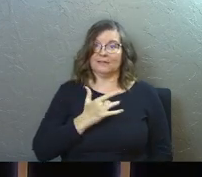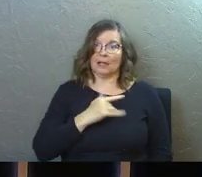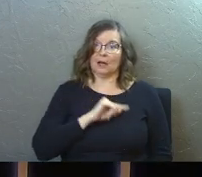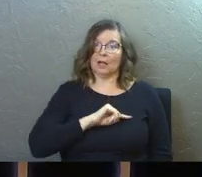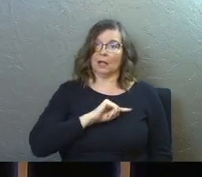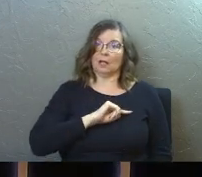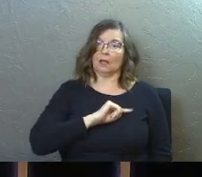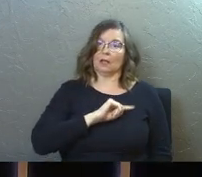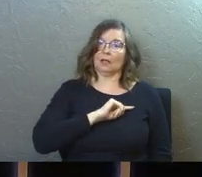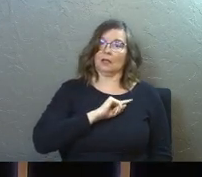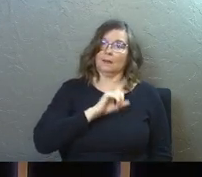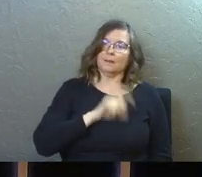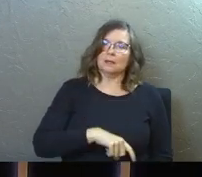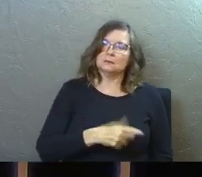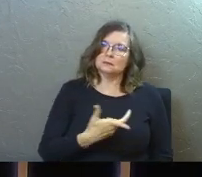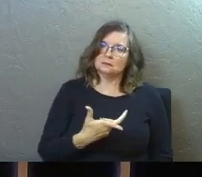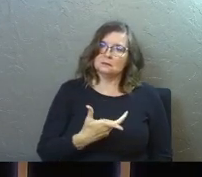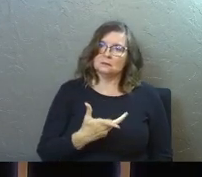about your past.